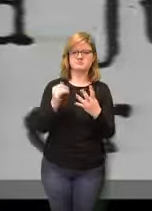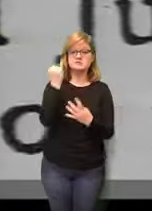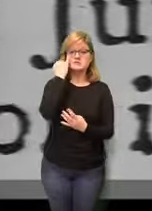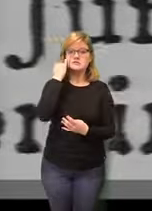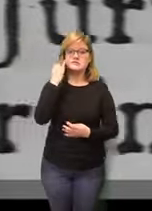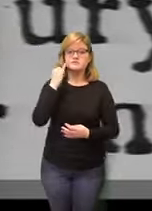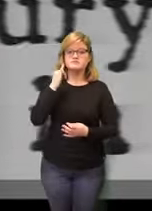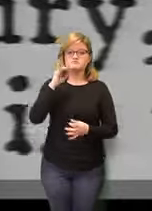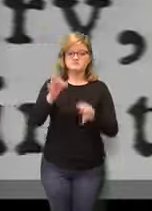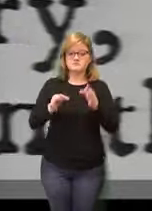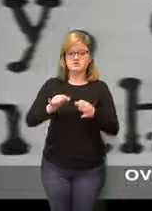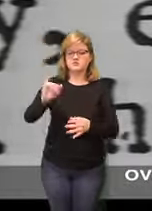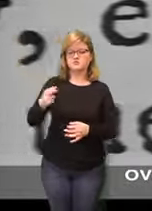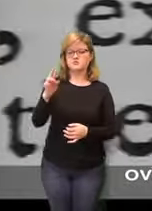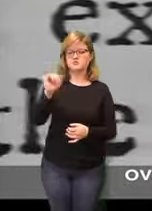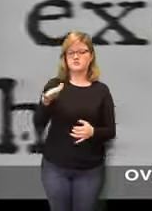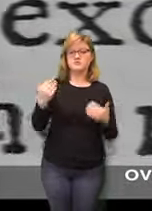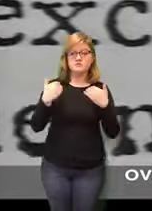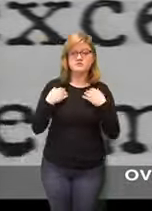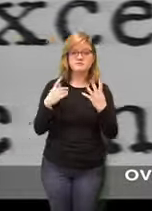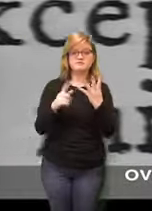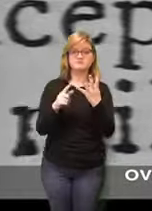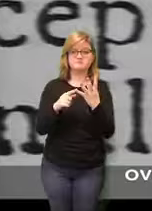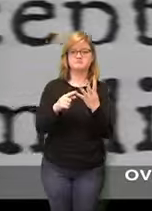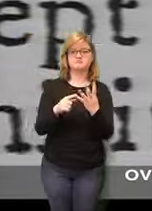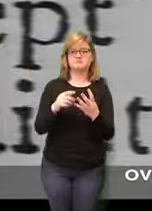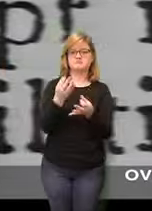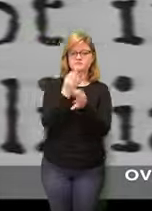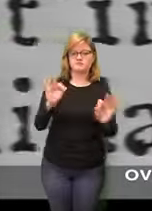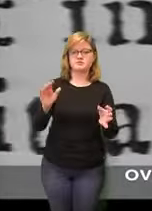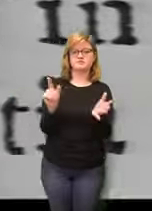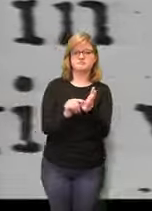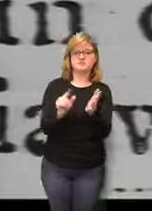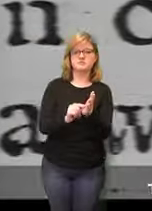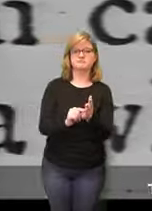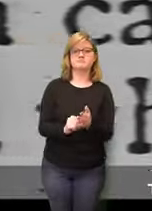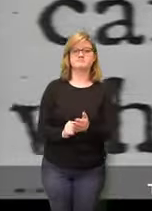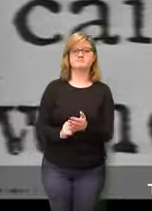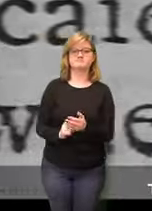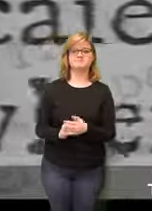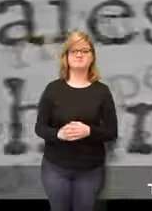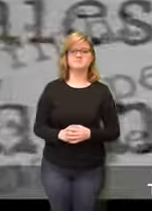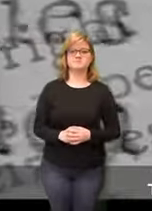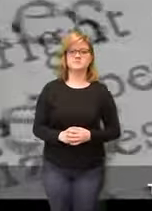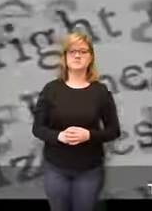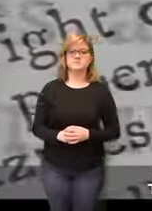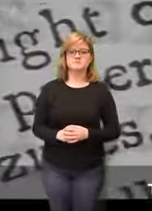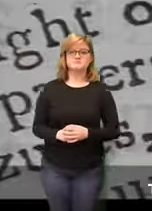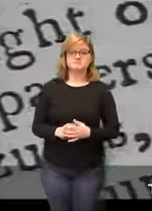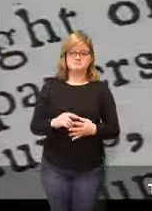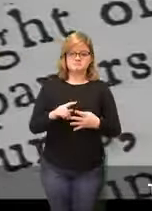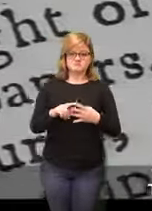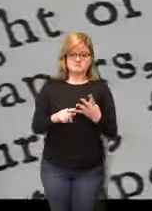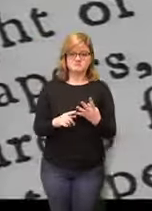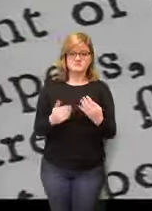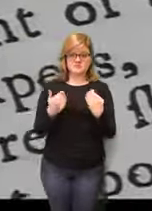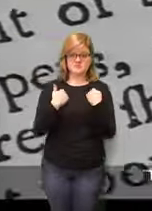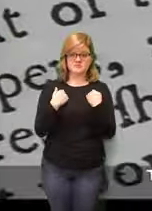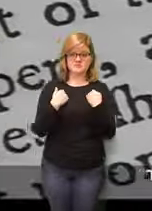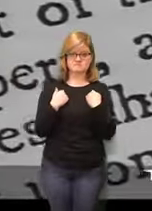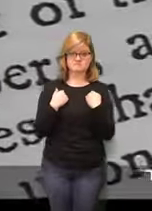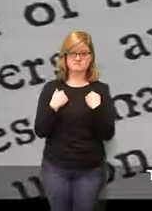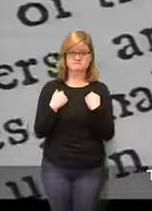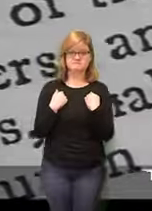of the press over time the bill of rights has proven to be as significant as the constitution itself